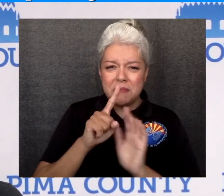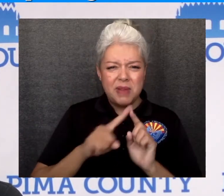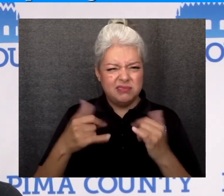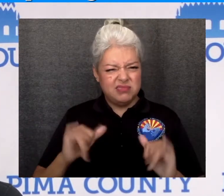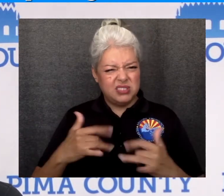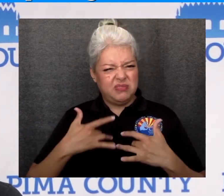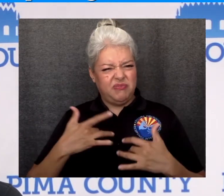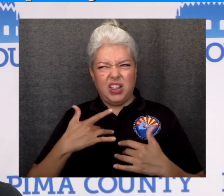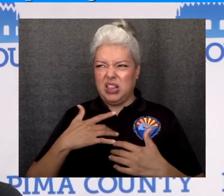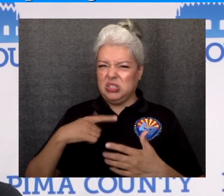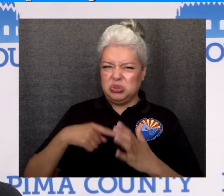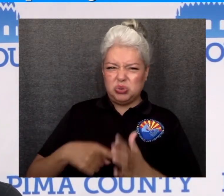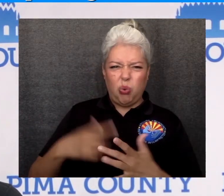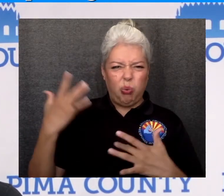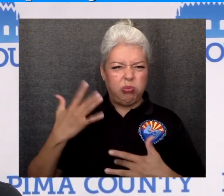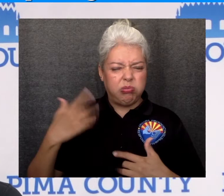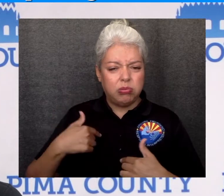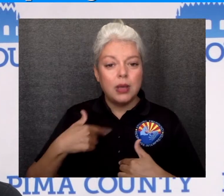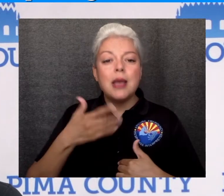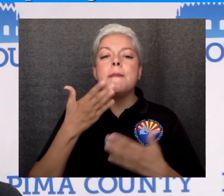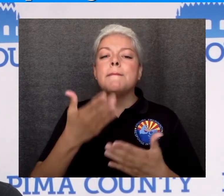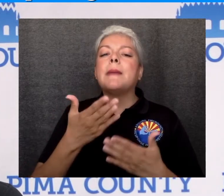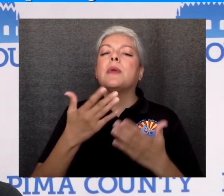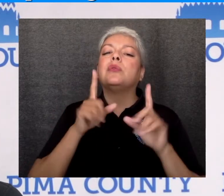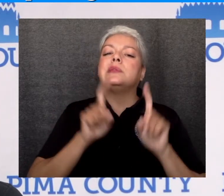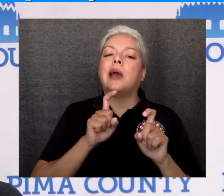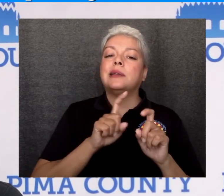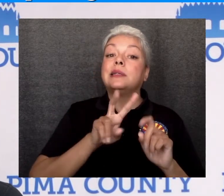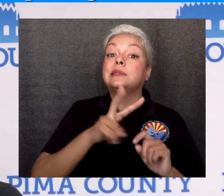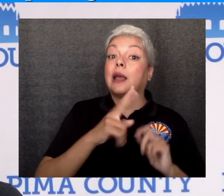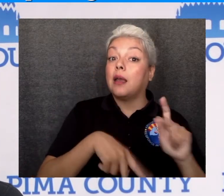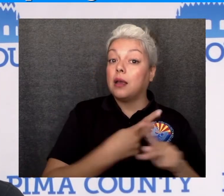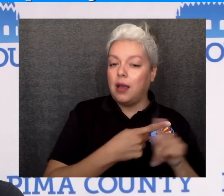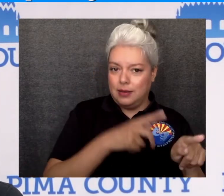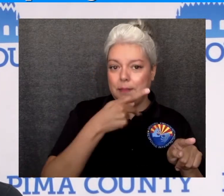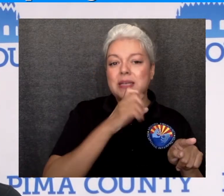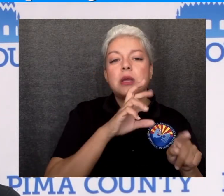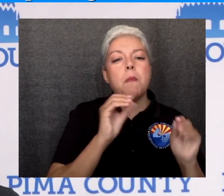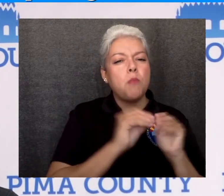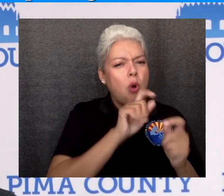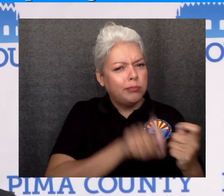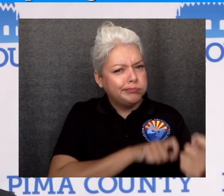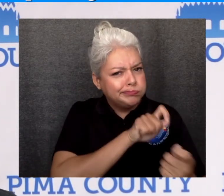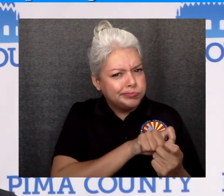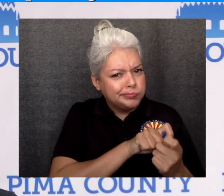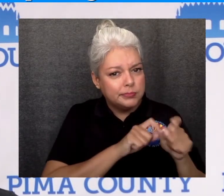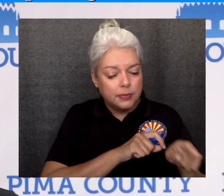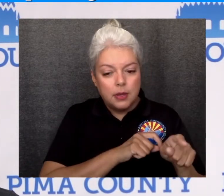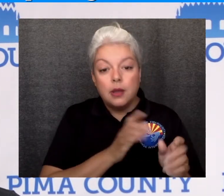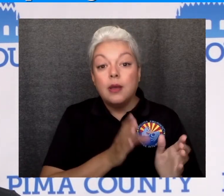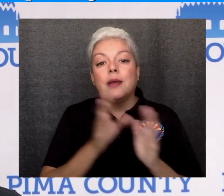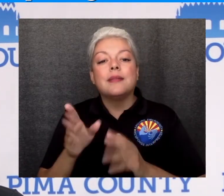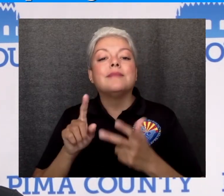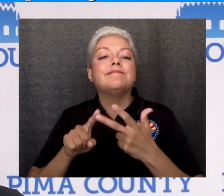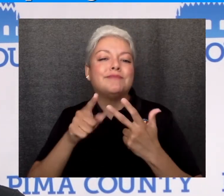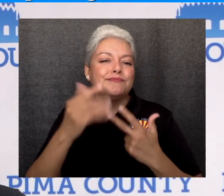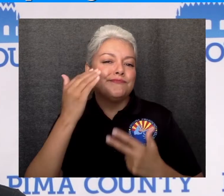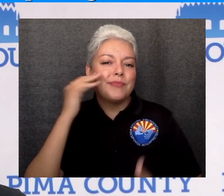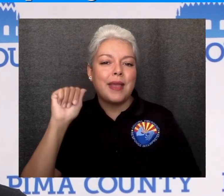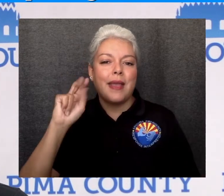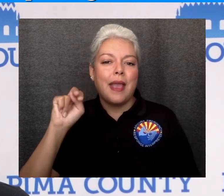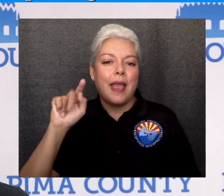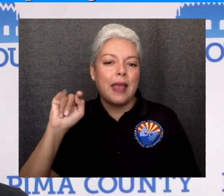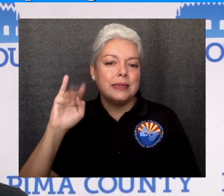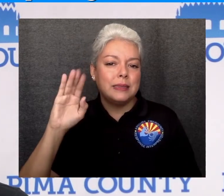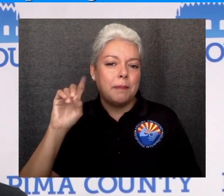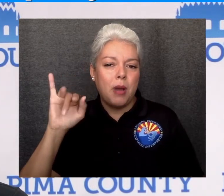symptomatic, you may want to follow up with a PCR test, which is more sensitive. And finally, the last test that you've all heard about is the antibody